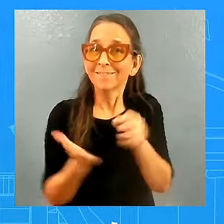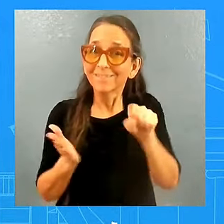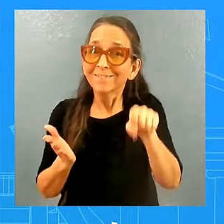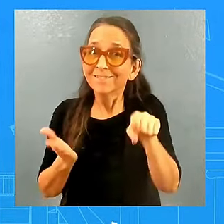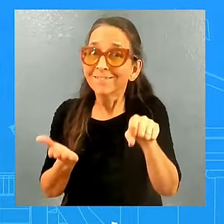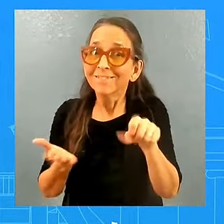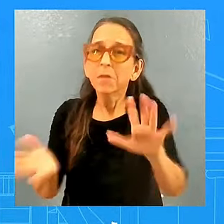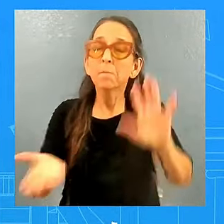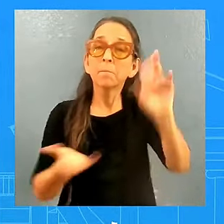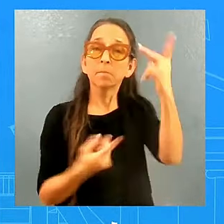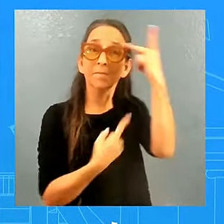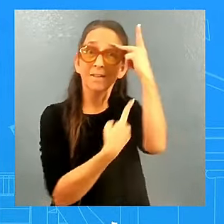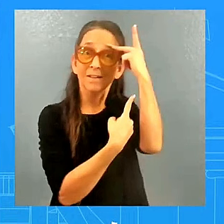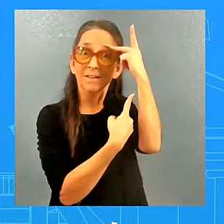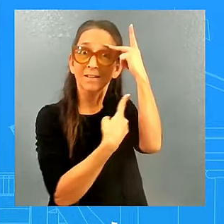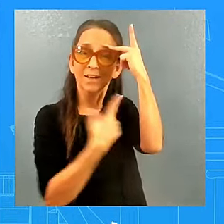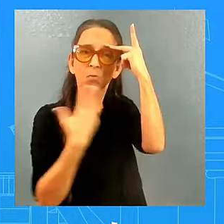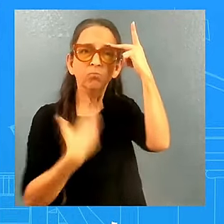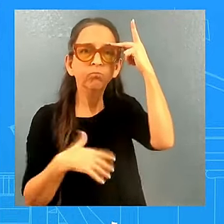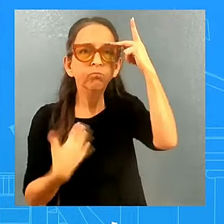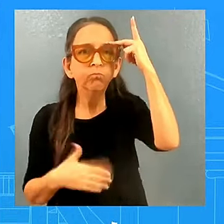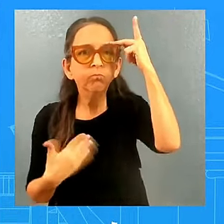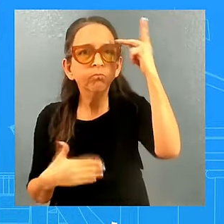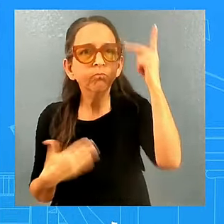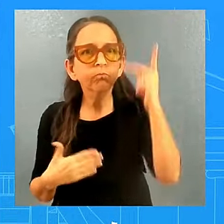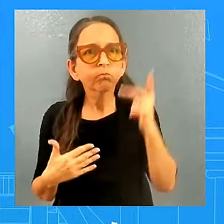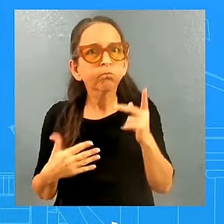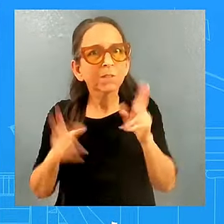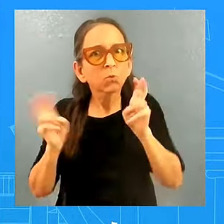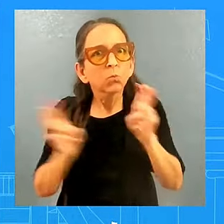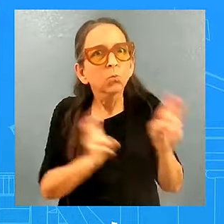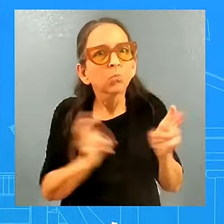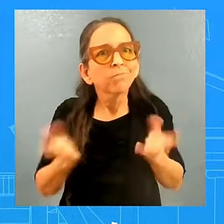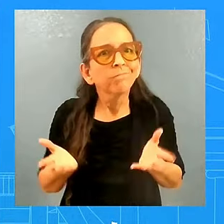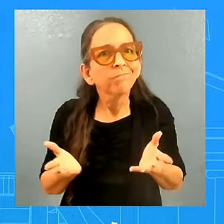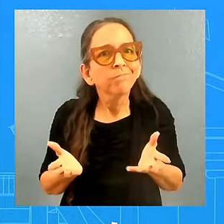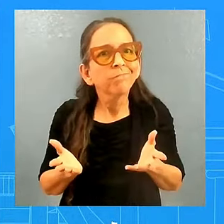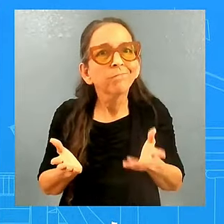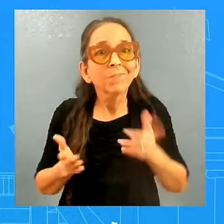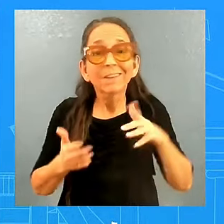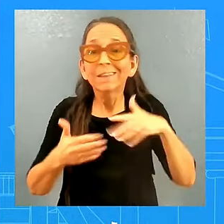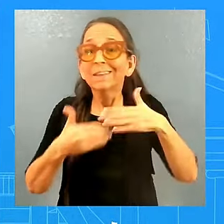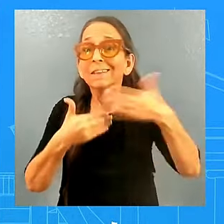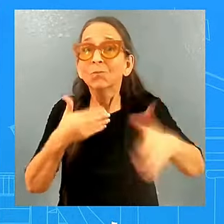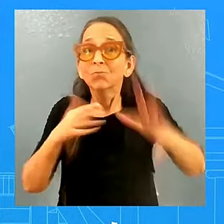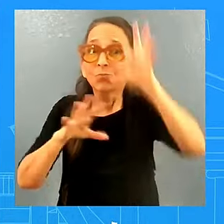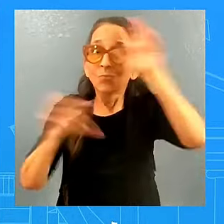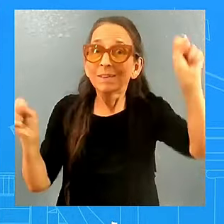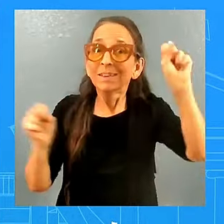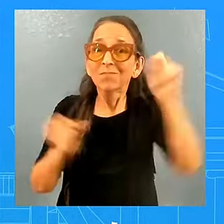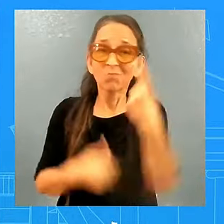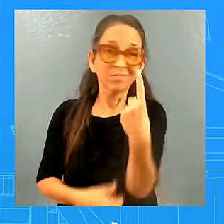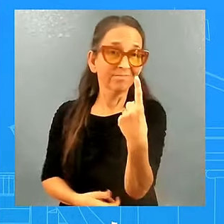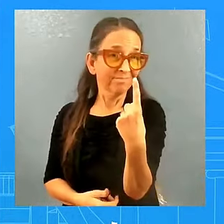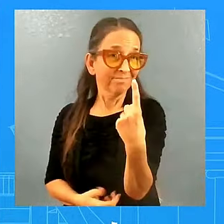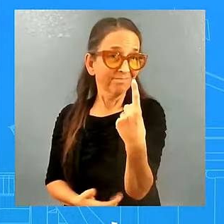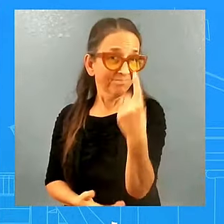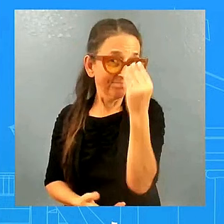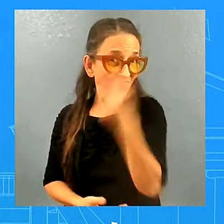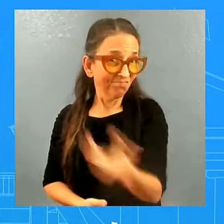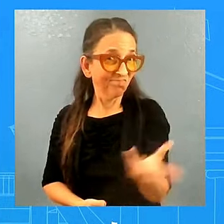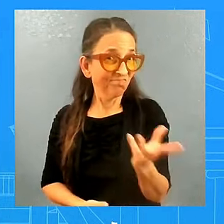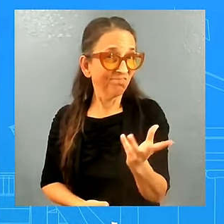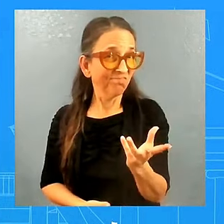pandemic led to some political tolls for incumbencies. That's just a data point that I'm sharing with all of you that has been consistent to what we've seen with